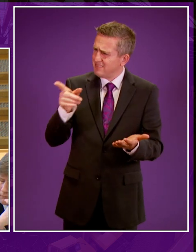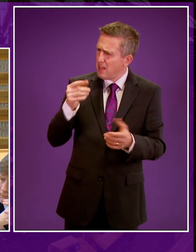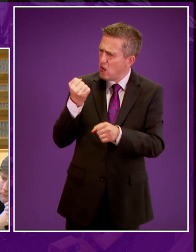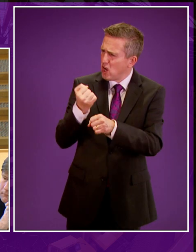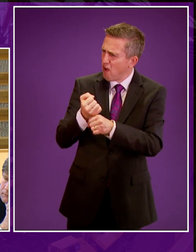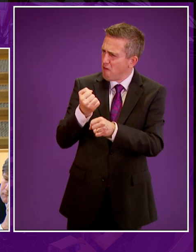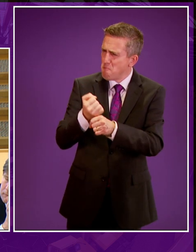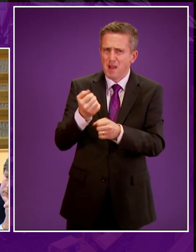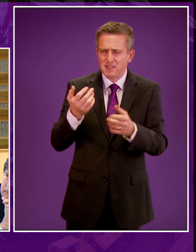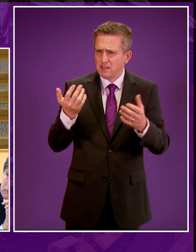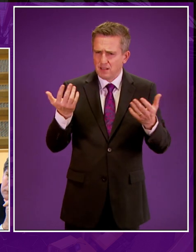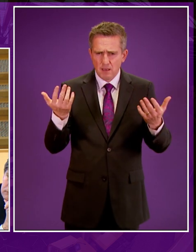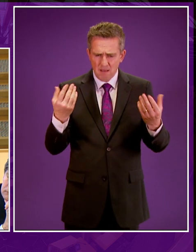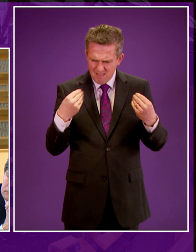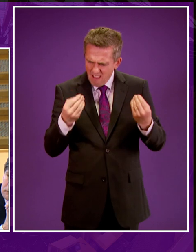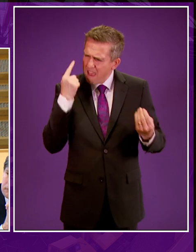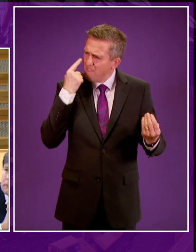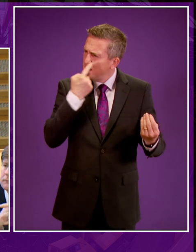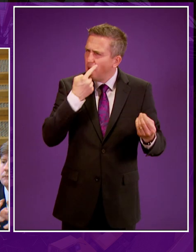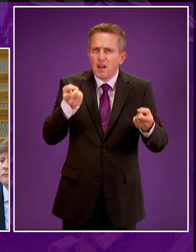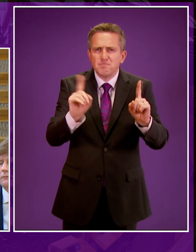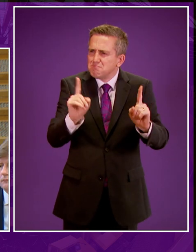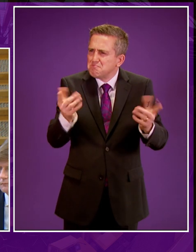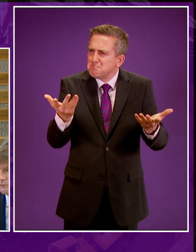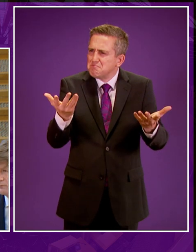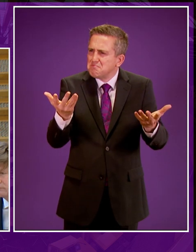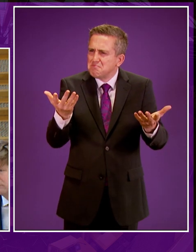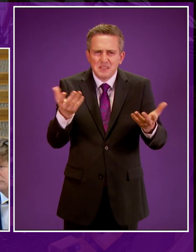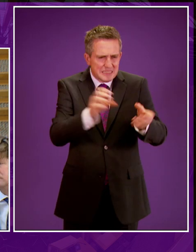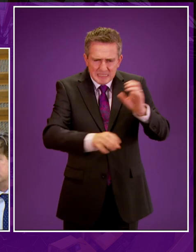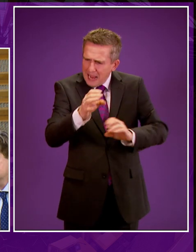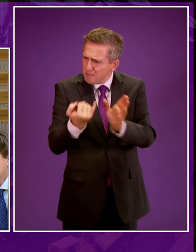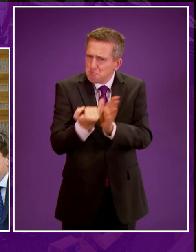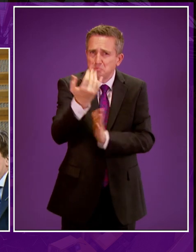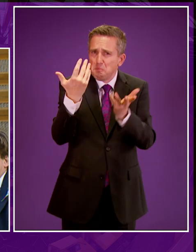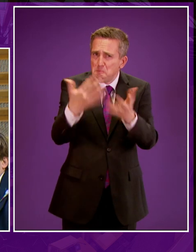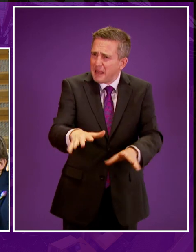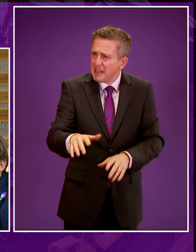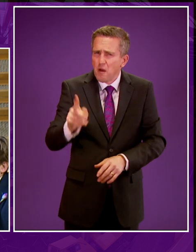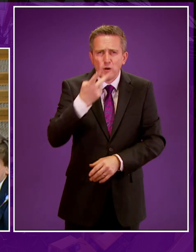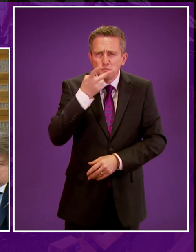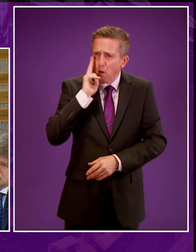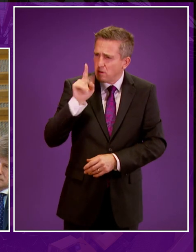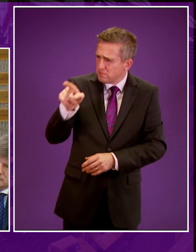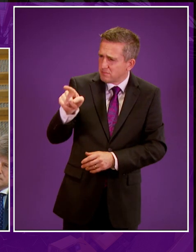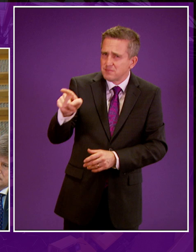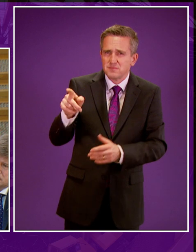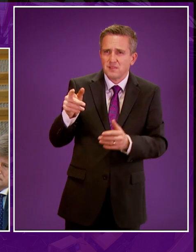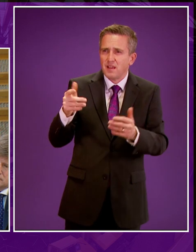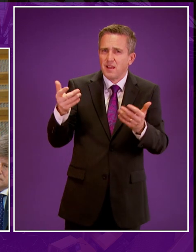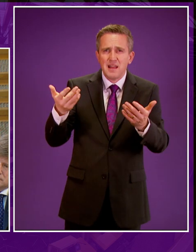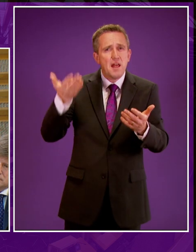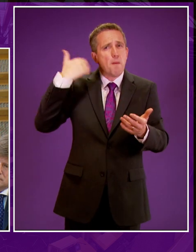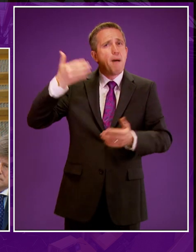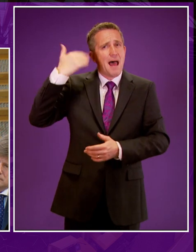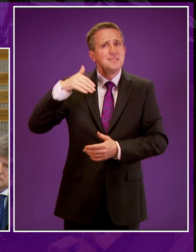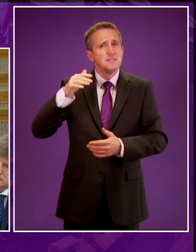abandonment of evidence-led policy making? Is this its contempt for science? Or is it the sheer hypocrisy from a party that